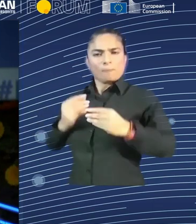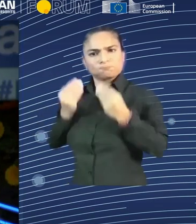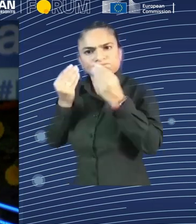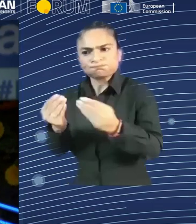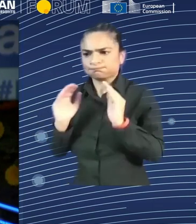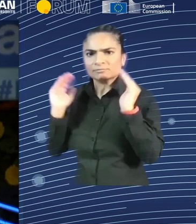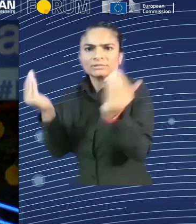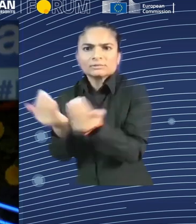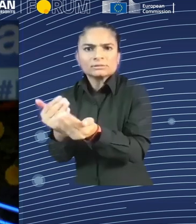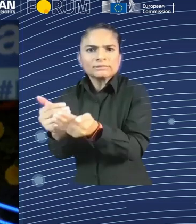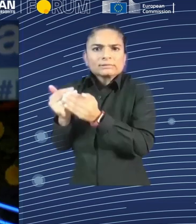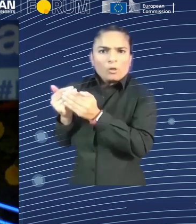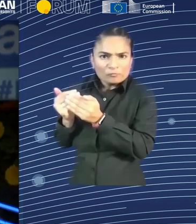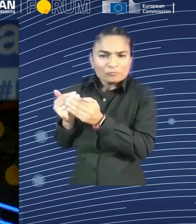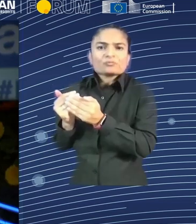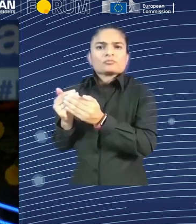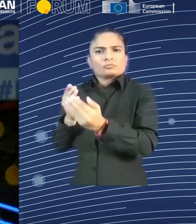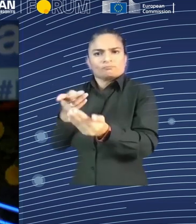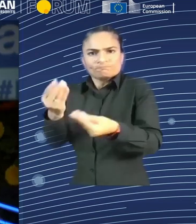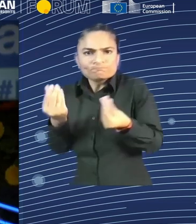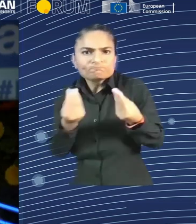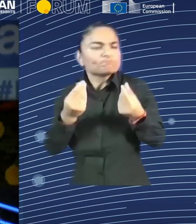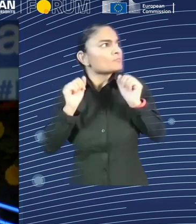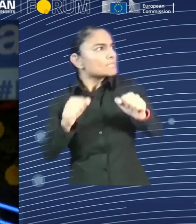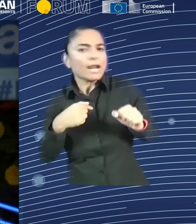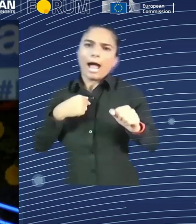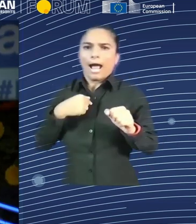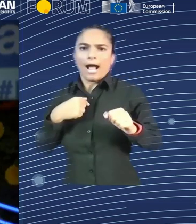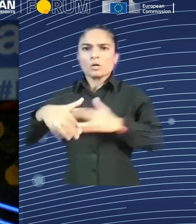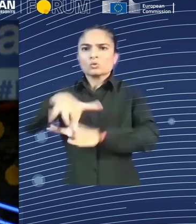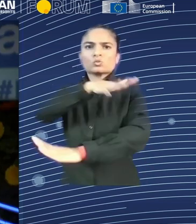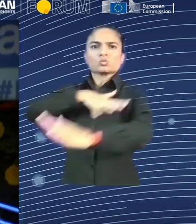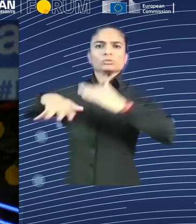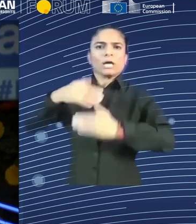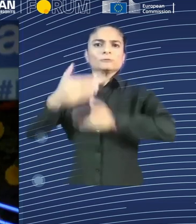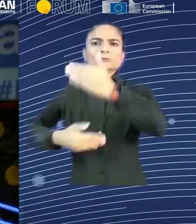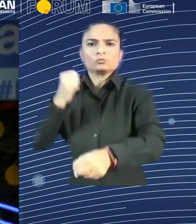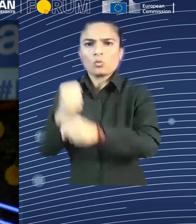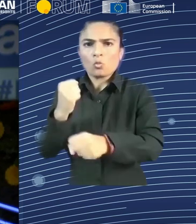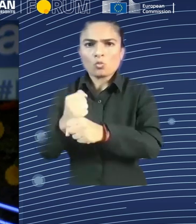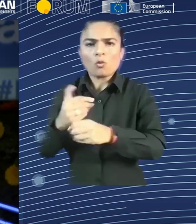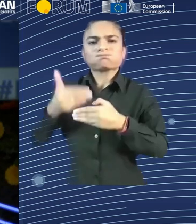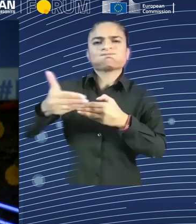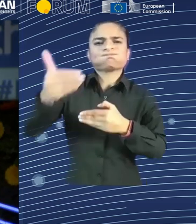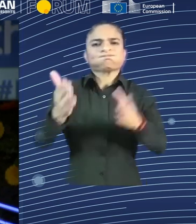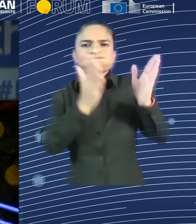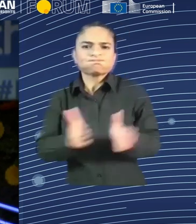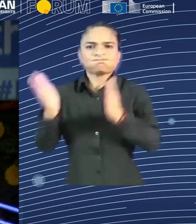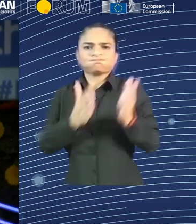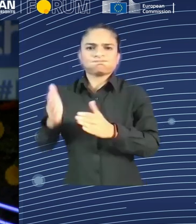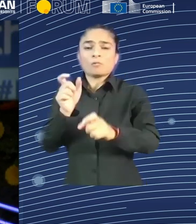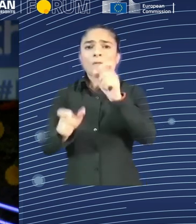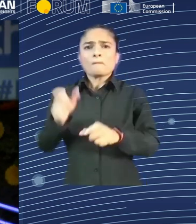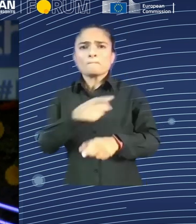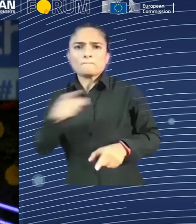than the older generations. This is about not saying for the young people that the future is yours, but that the